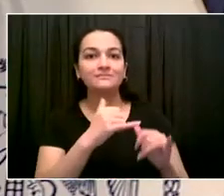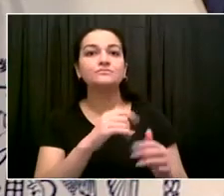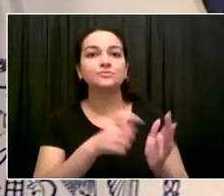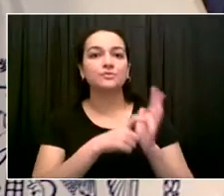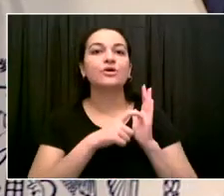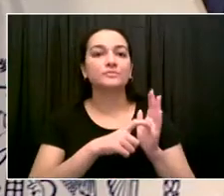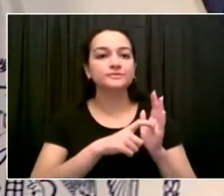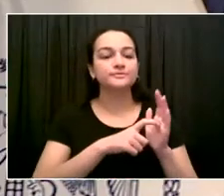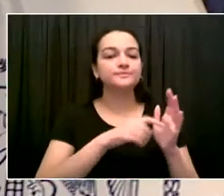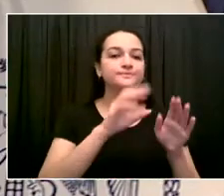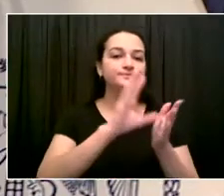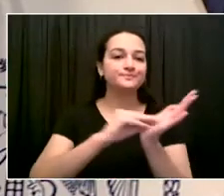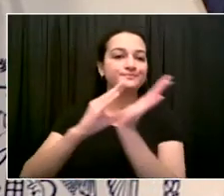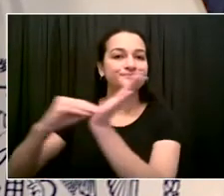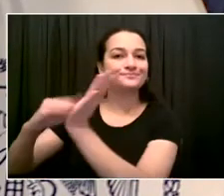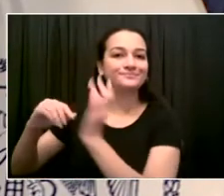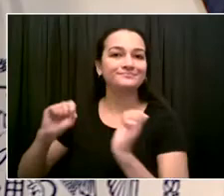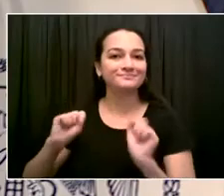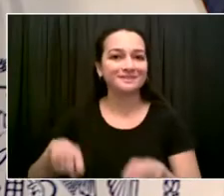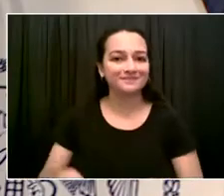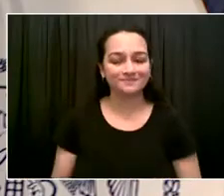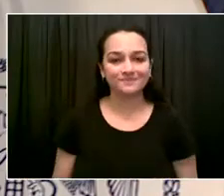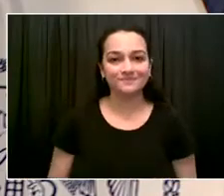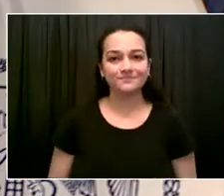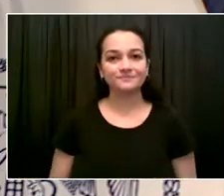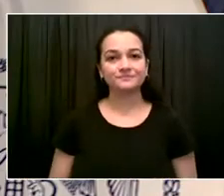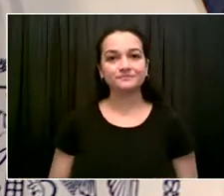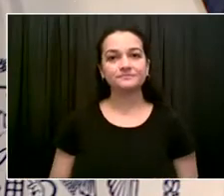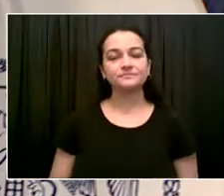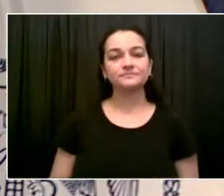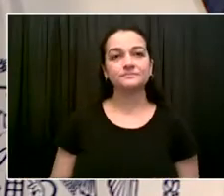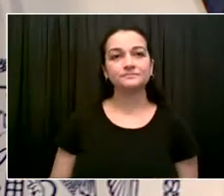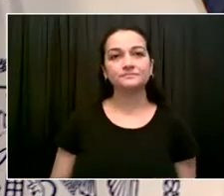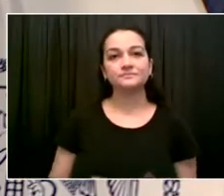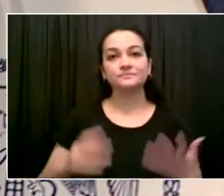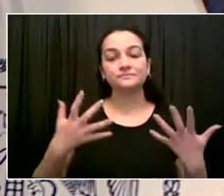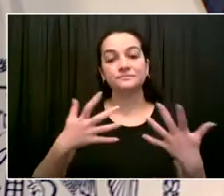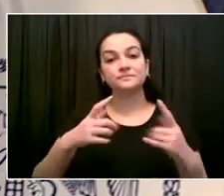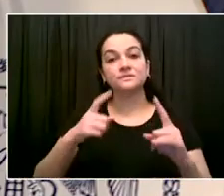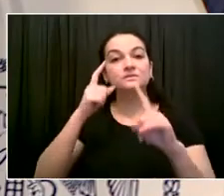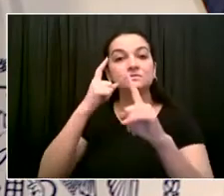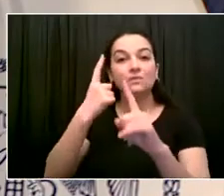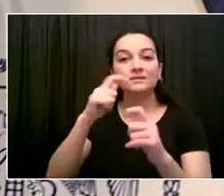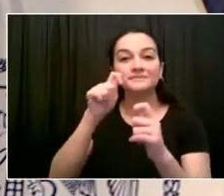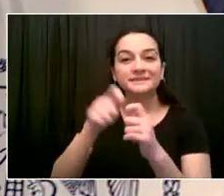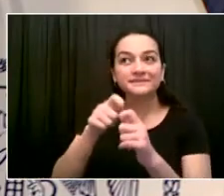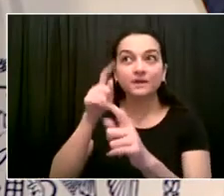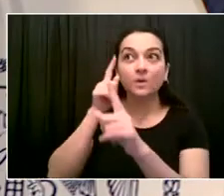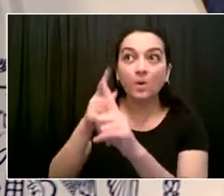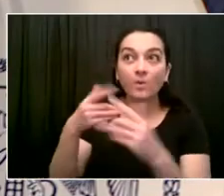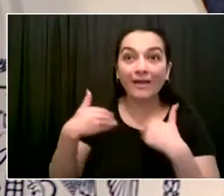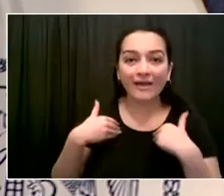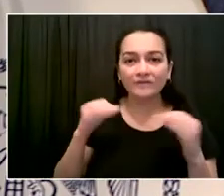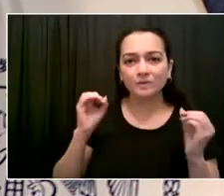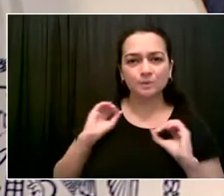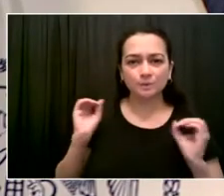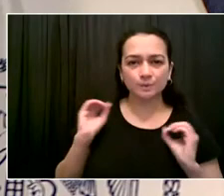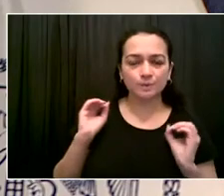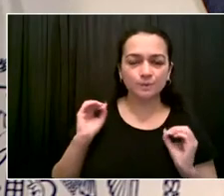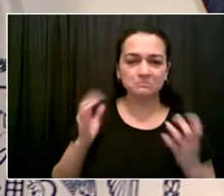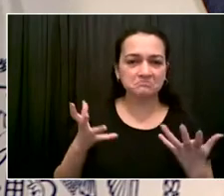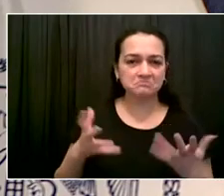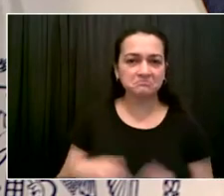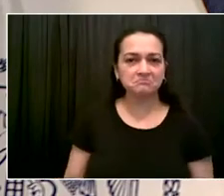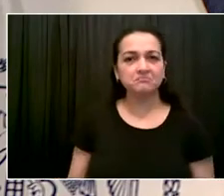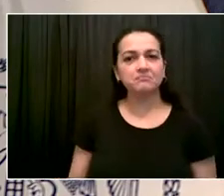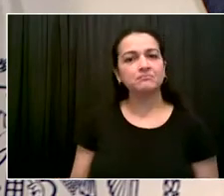to announce today, but we want to try and certainly model out the impact that all of these things together can have to really increase our